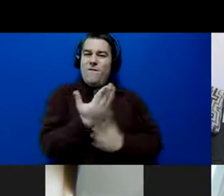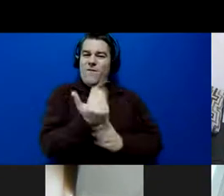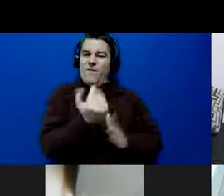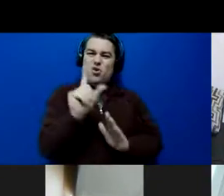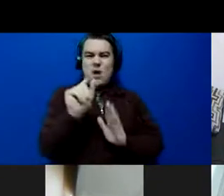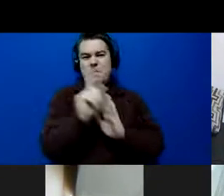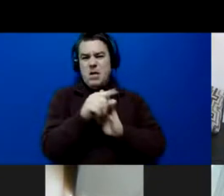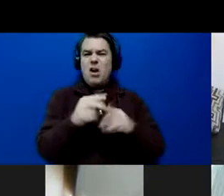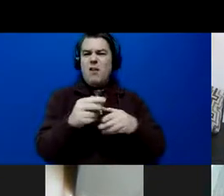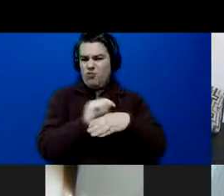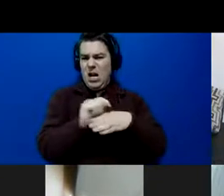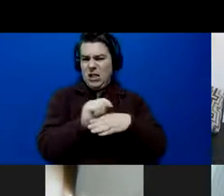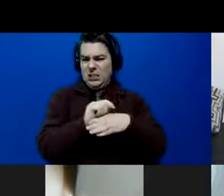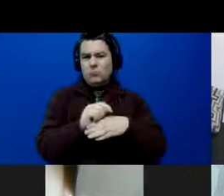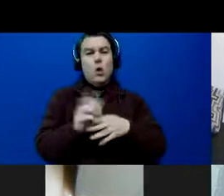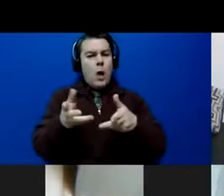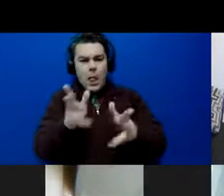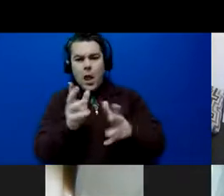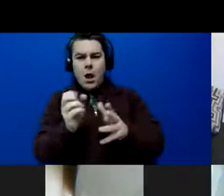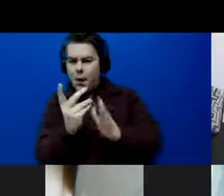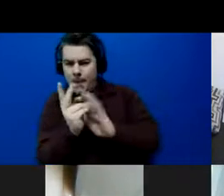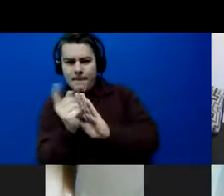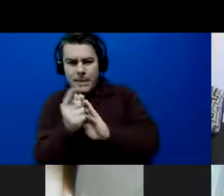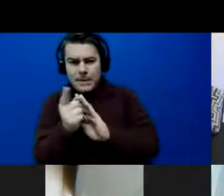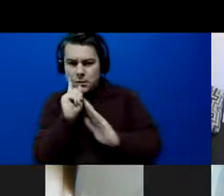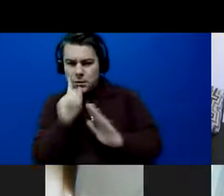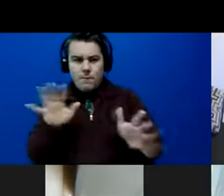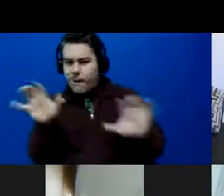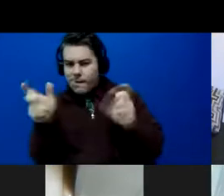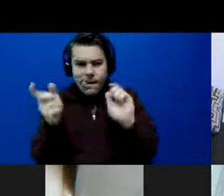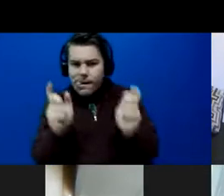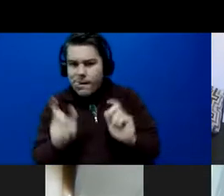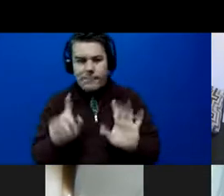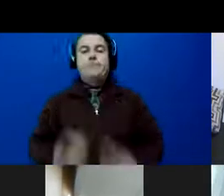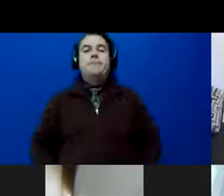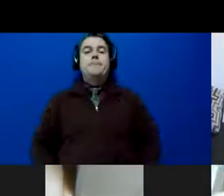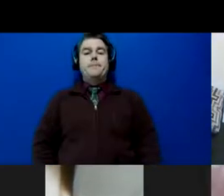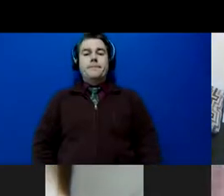So I'm gonna give you guys just a couple minutes as I get situated. Thank you